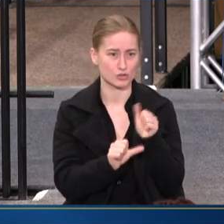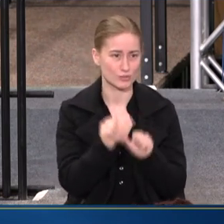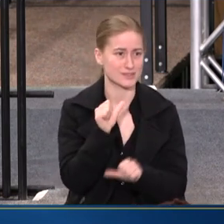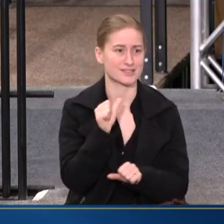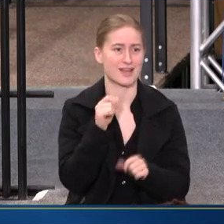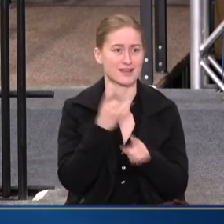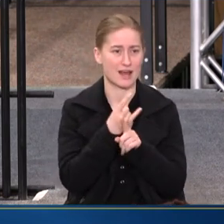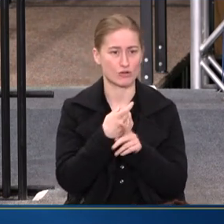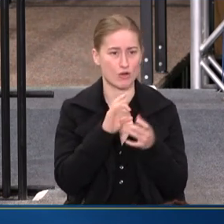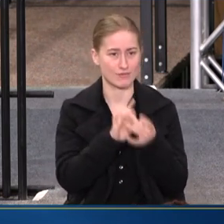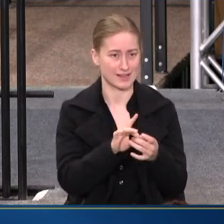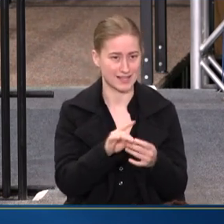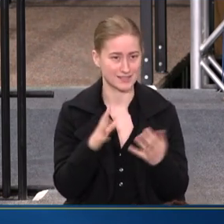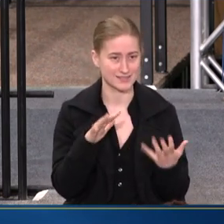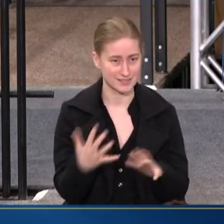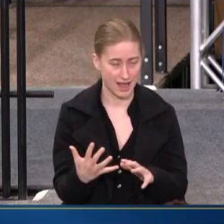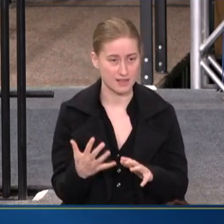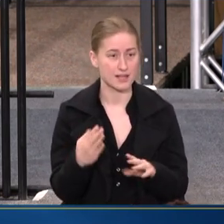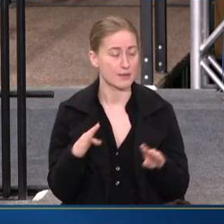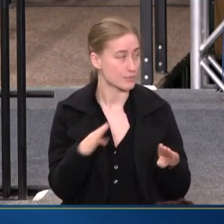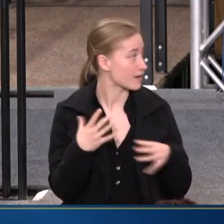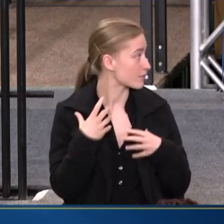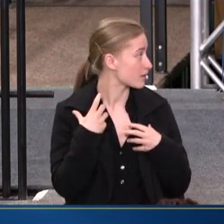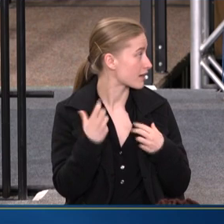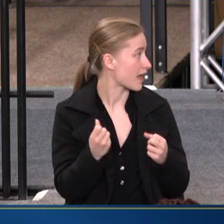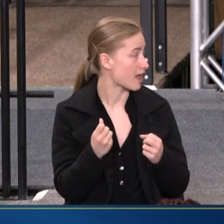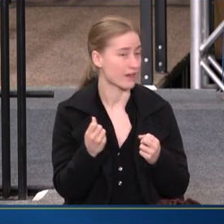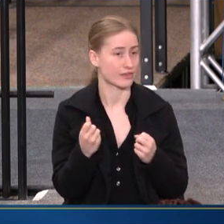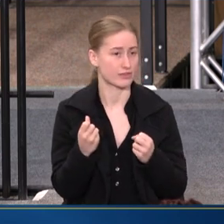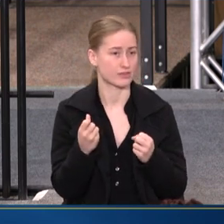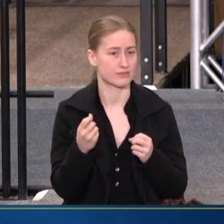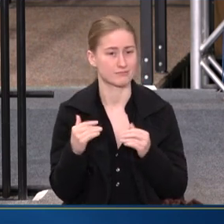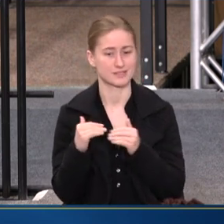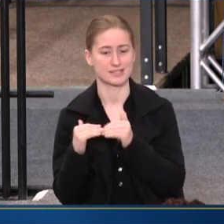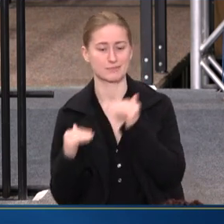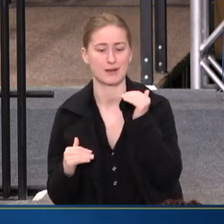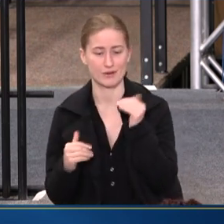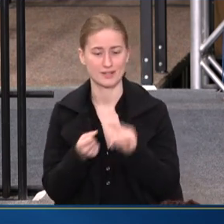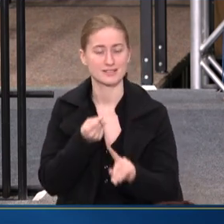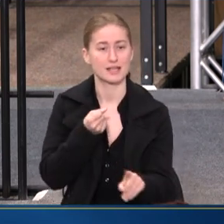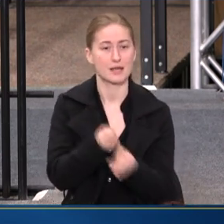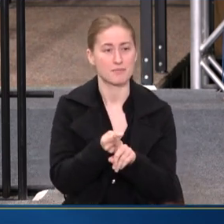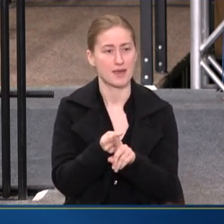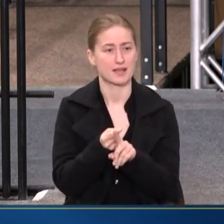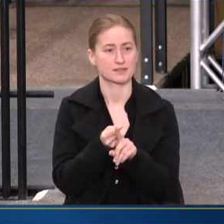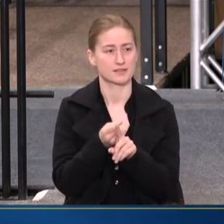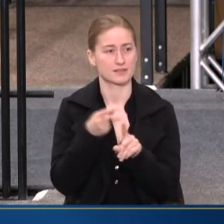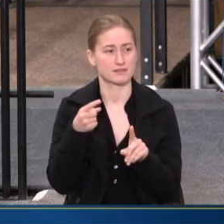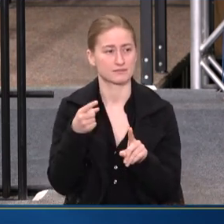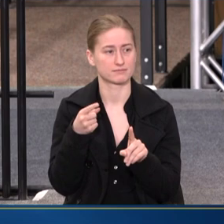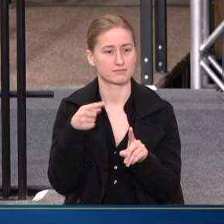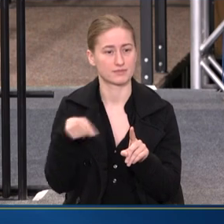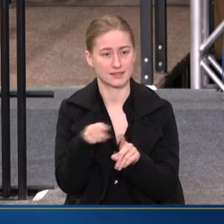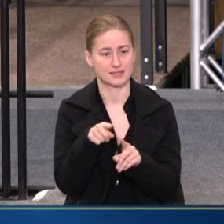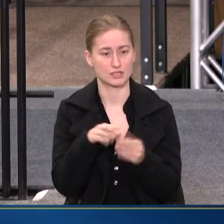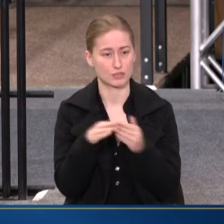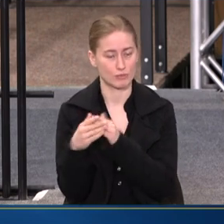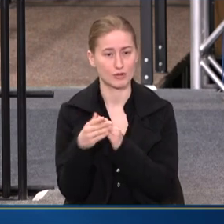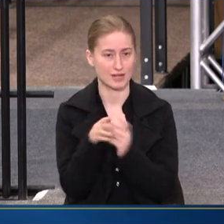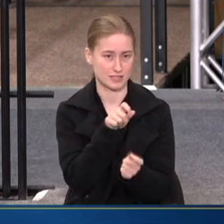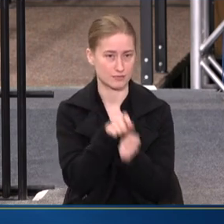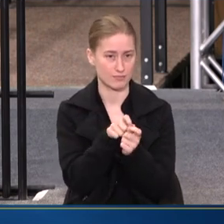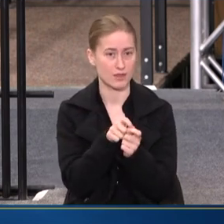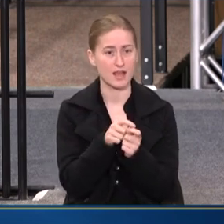ALCOHOL-RELATED DEATHS, AND BEHAVIORAL HEALTH DISPARITIES IMPACTING THIS POPULATION IN PARTICULAR. AND OUR